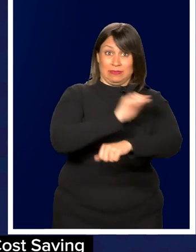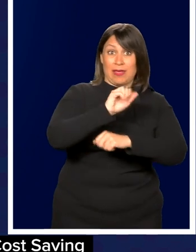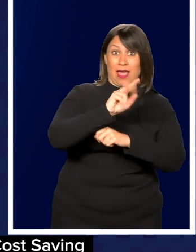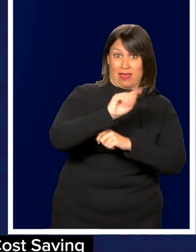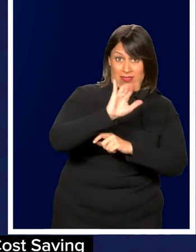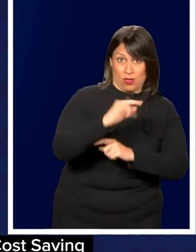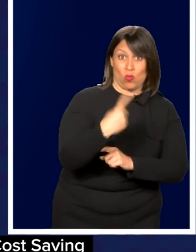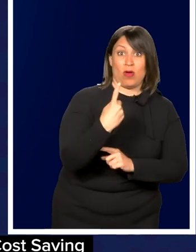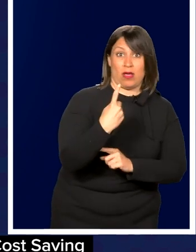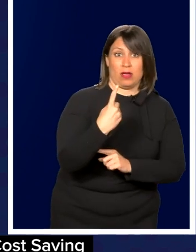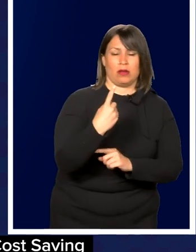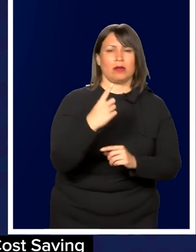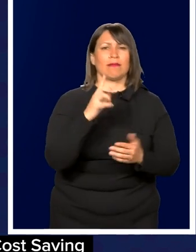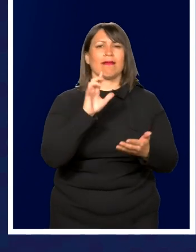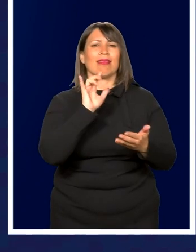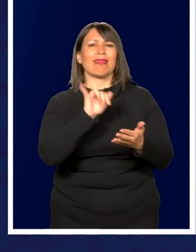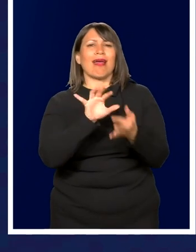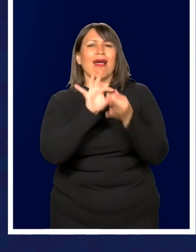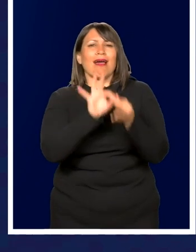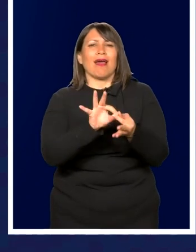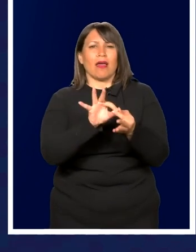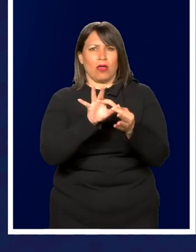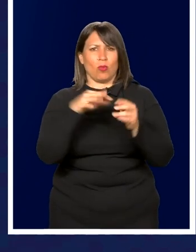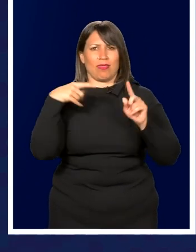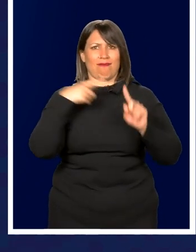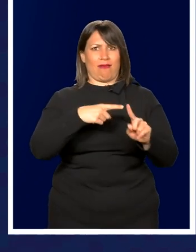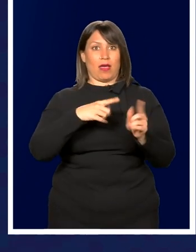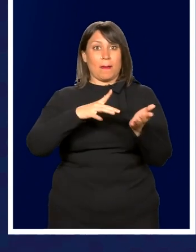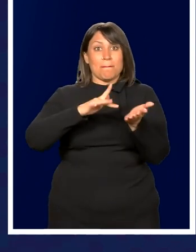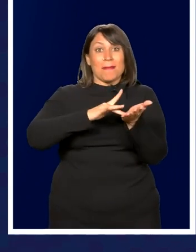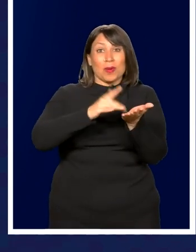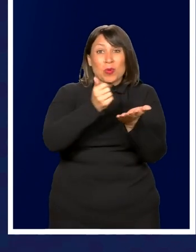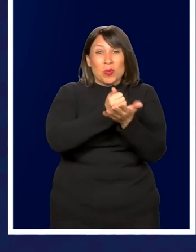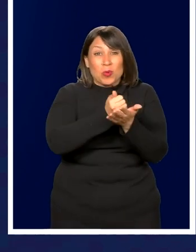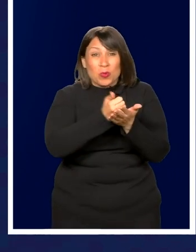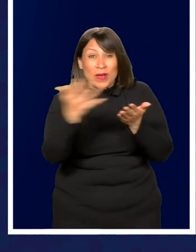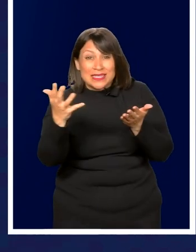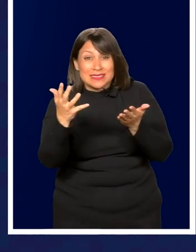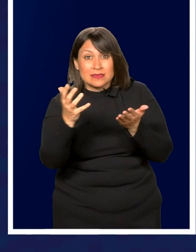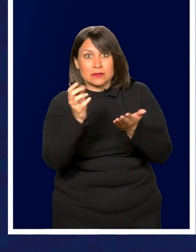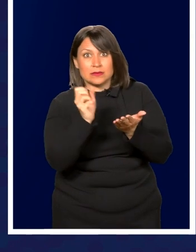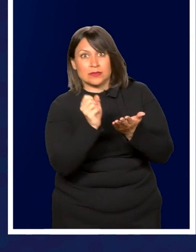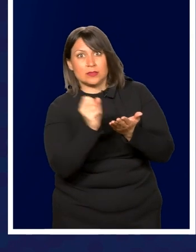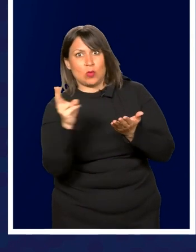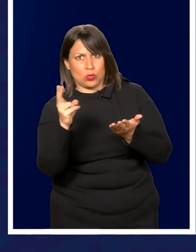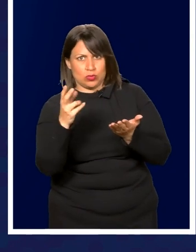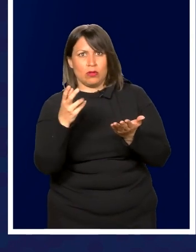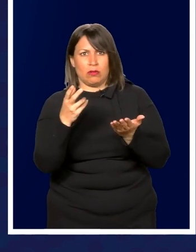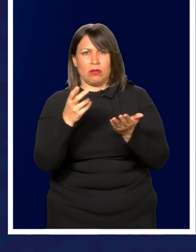Act was one of them. That has to do with the fact that medical waste disposal,